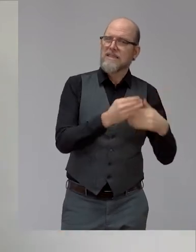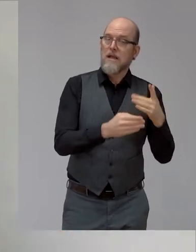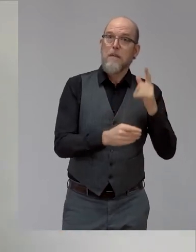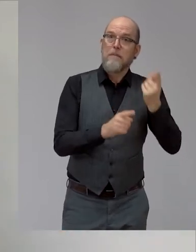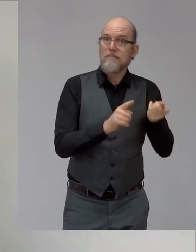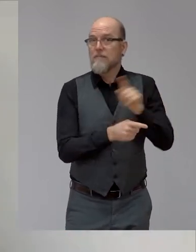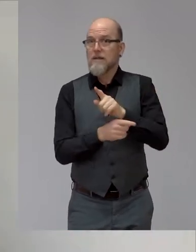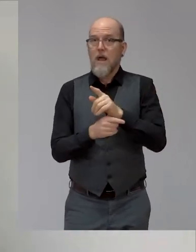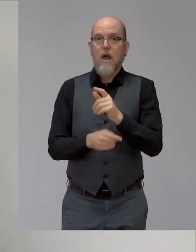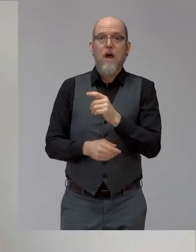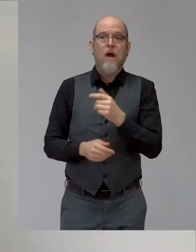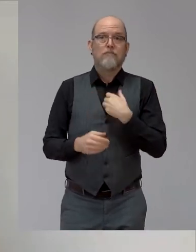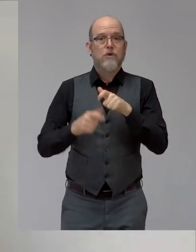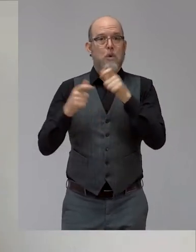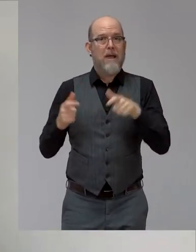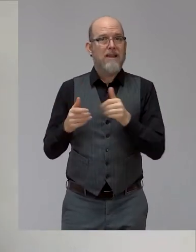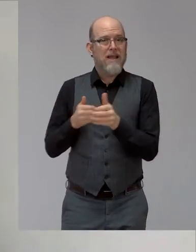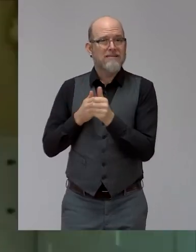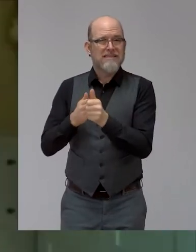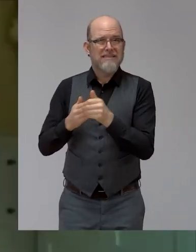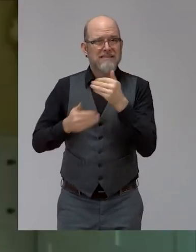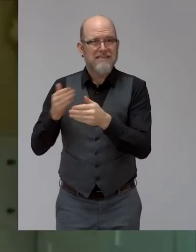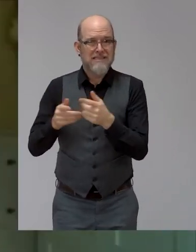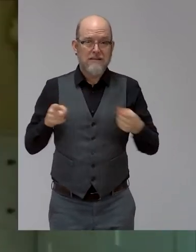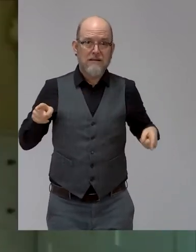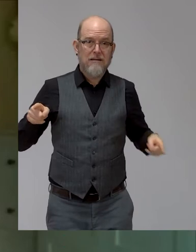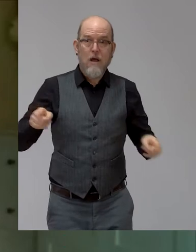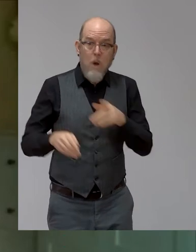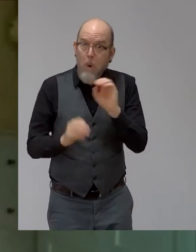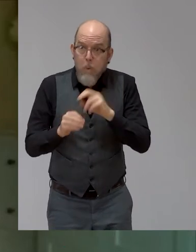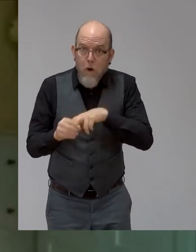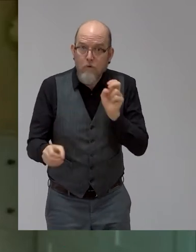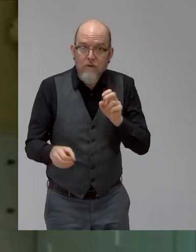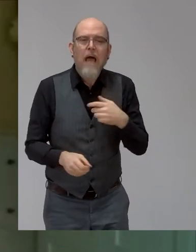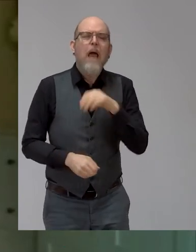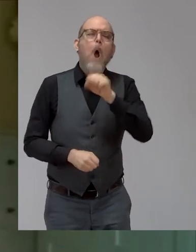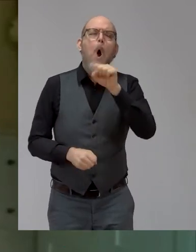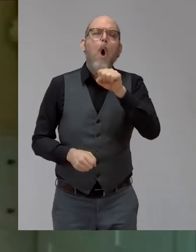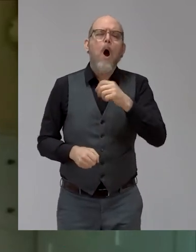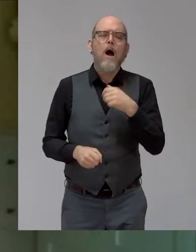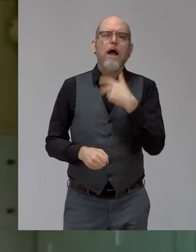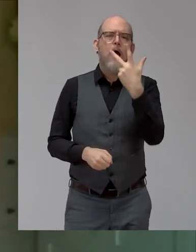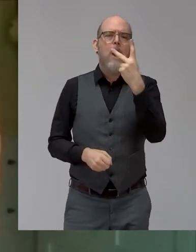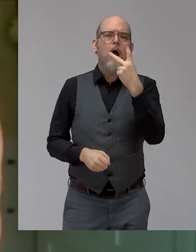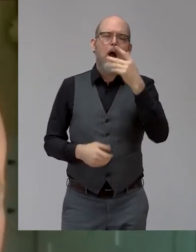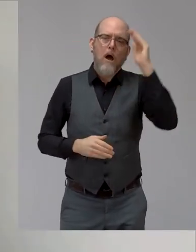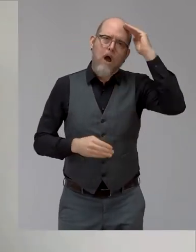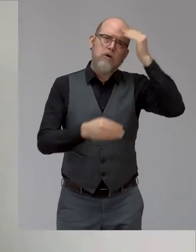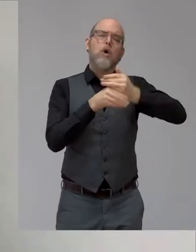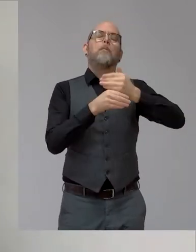you know, did you not take time off, or...? Well, I was in a coma for three days. I took those three days off. no,